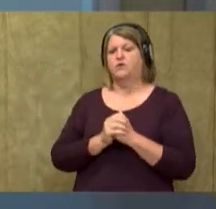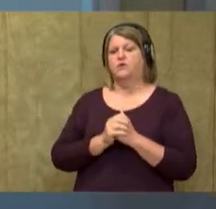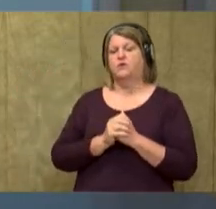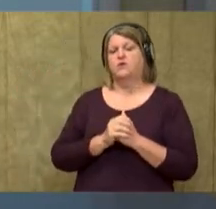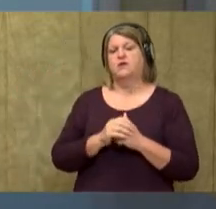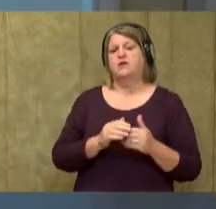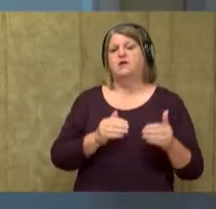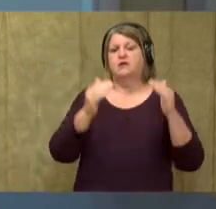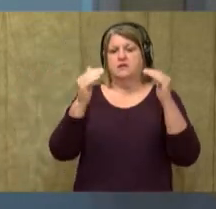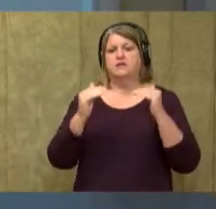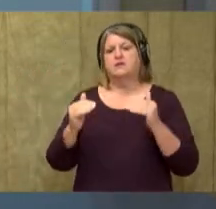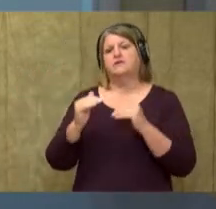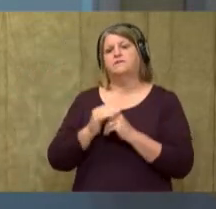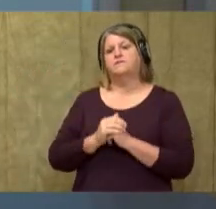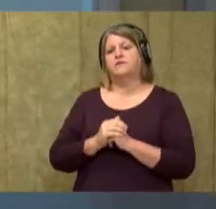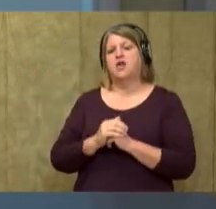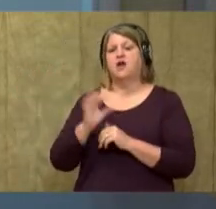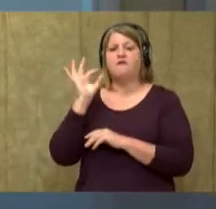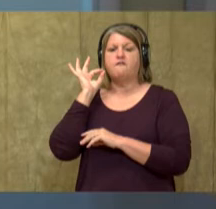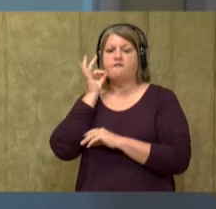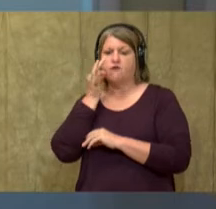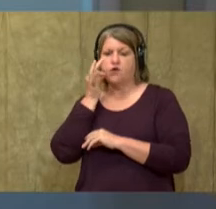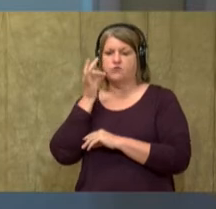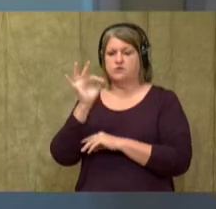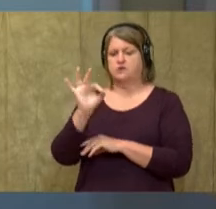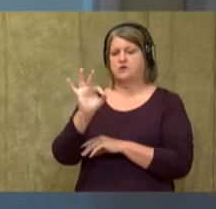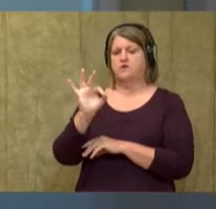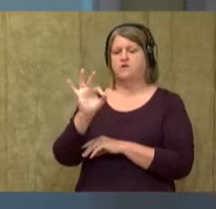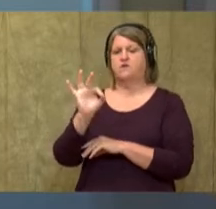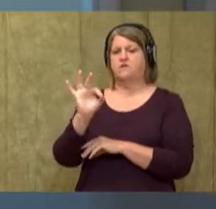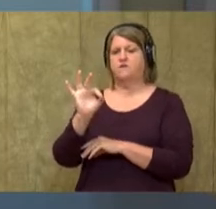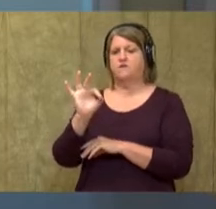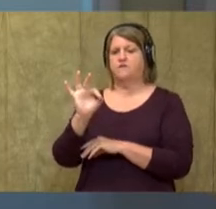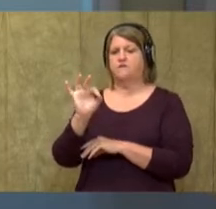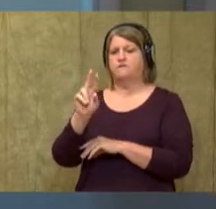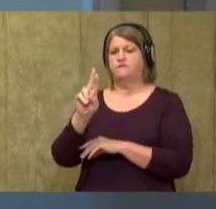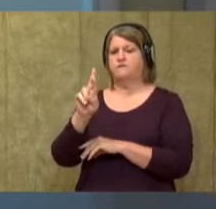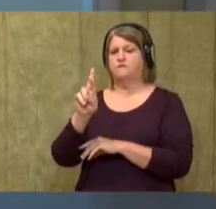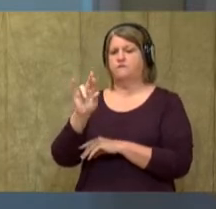another one. Fruit. Say the word fruit.